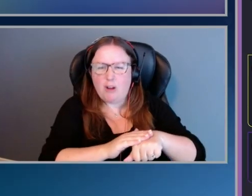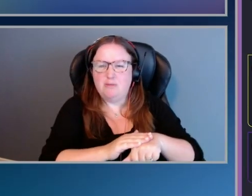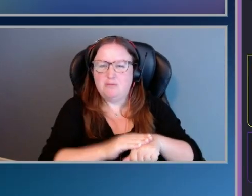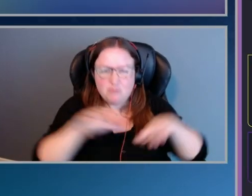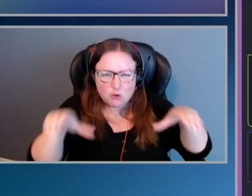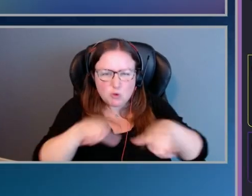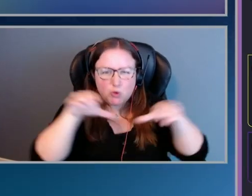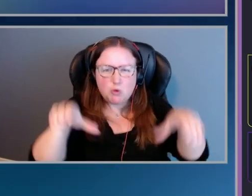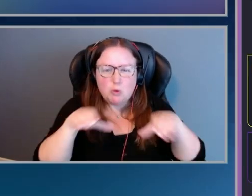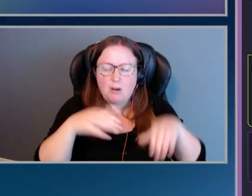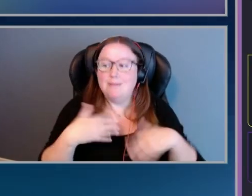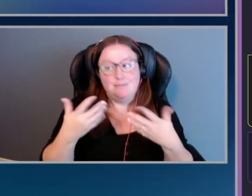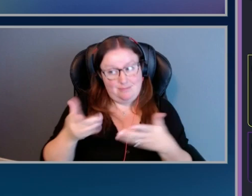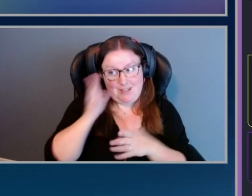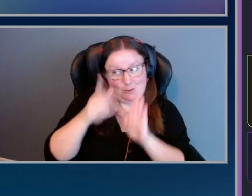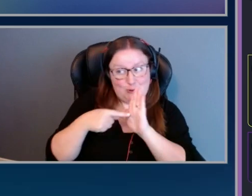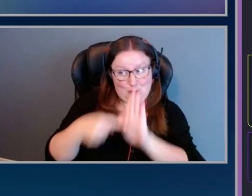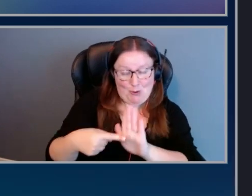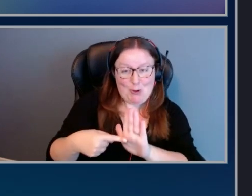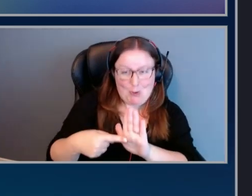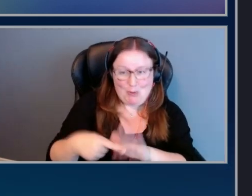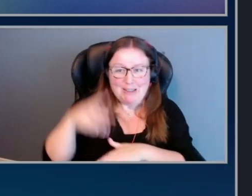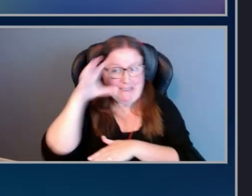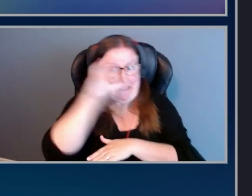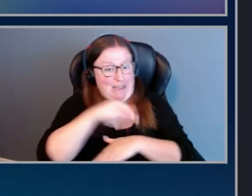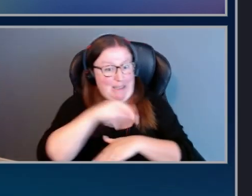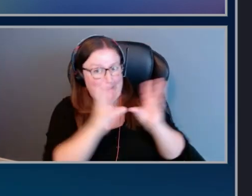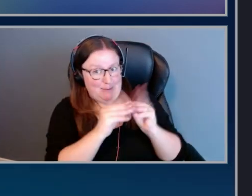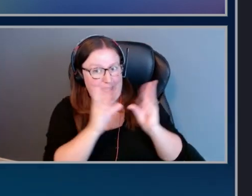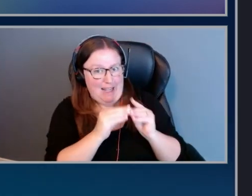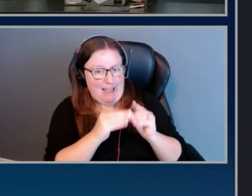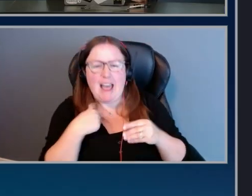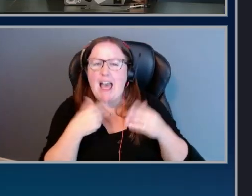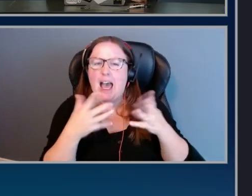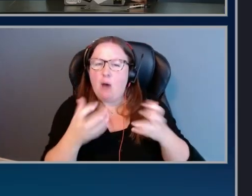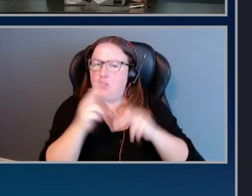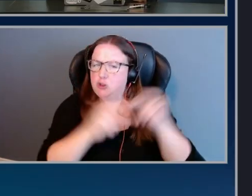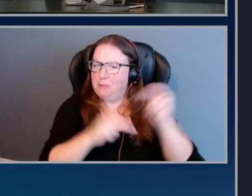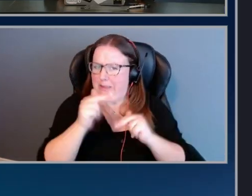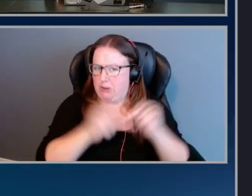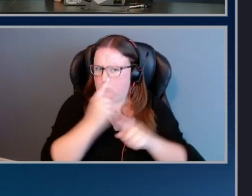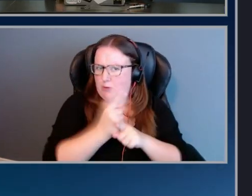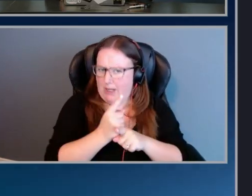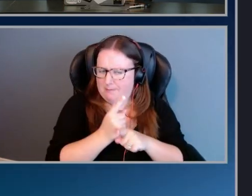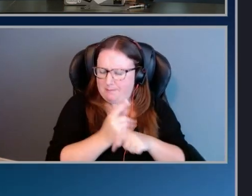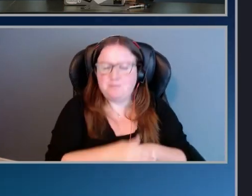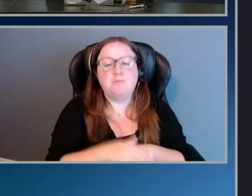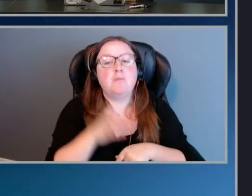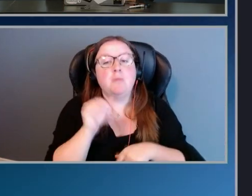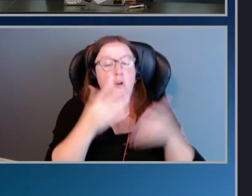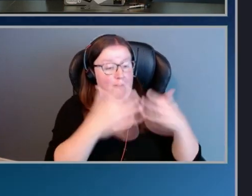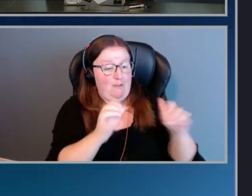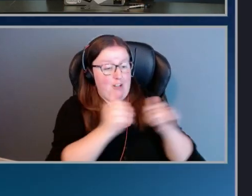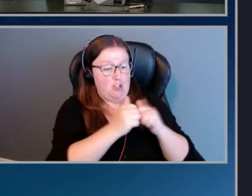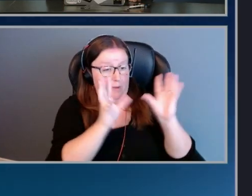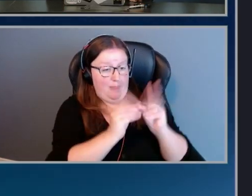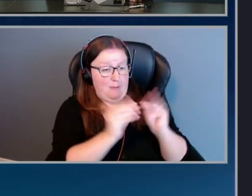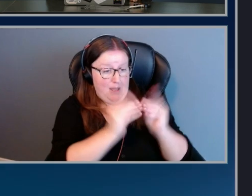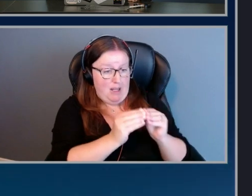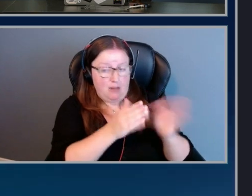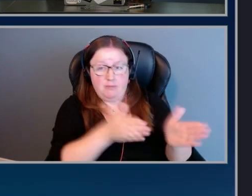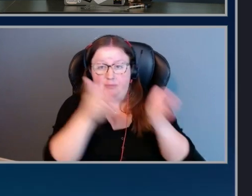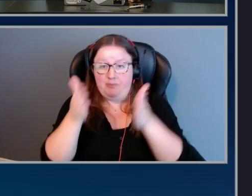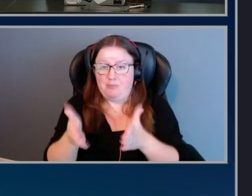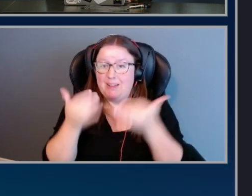I have a treat for you. I'm going to skip this meeting because I want to get to building, all right? So as soon as you're done with the meeting, we can jump